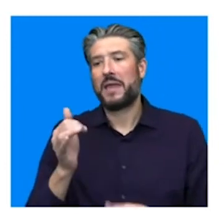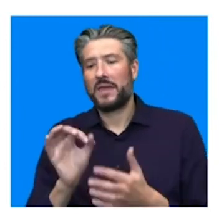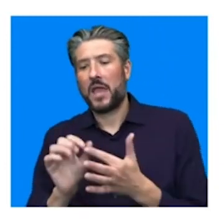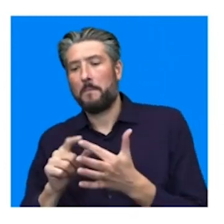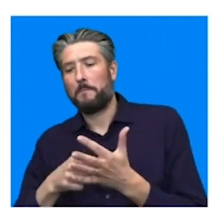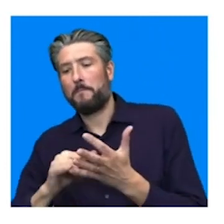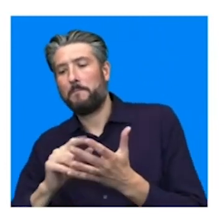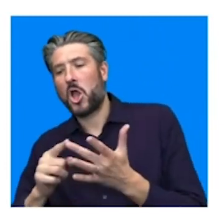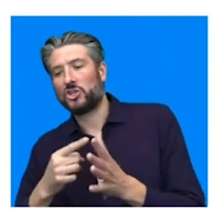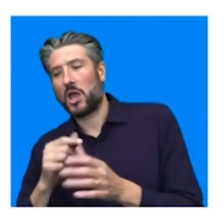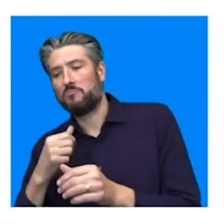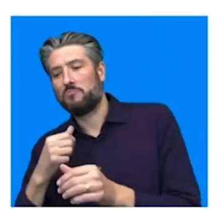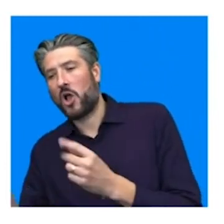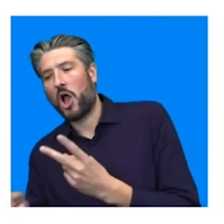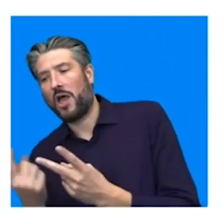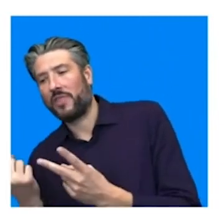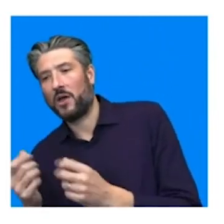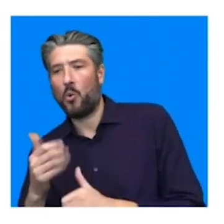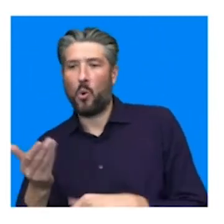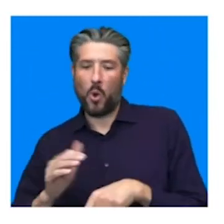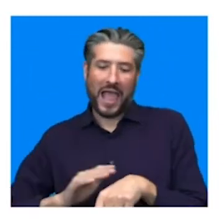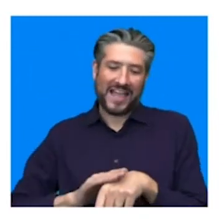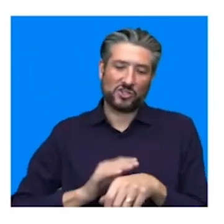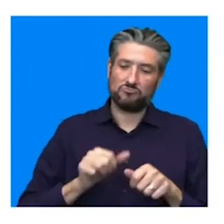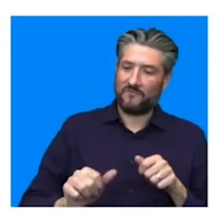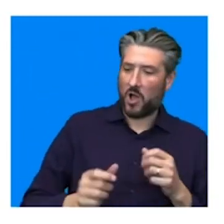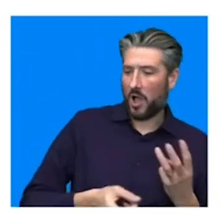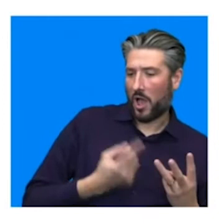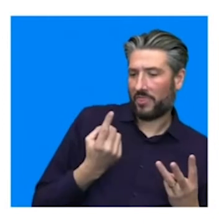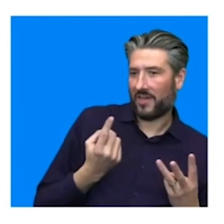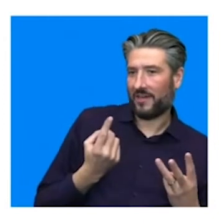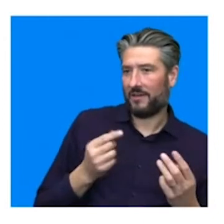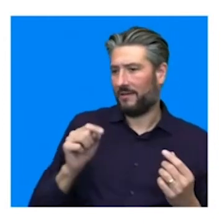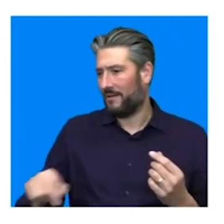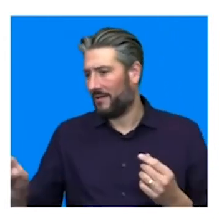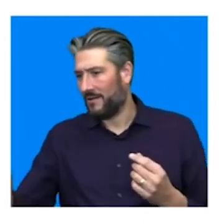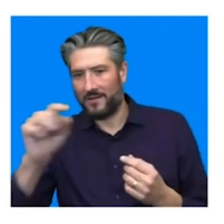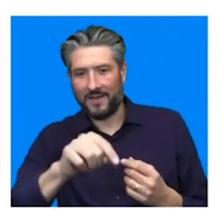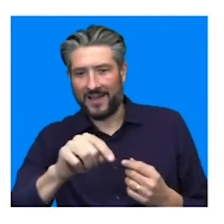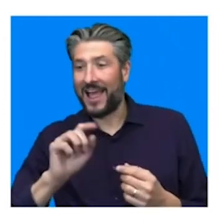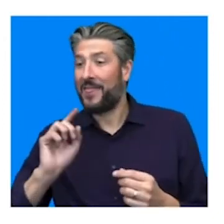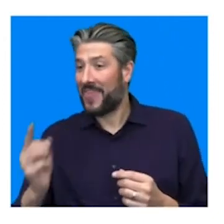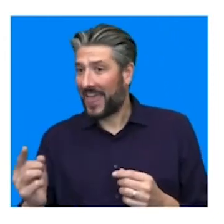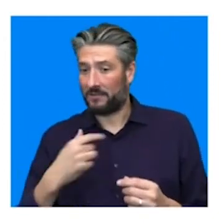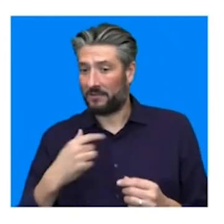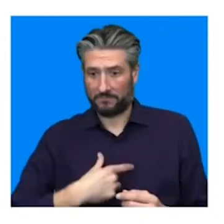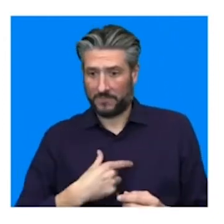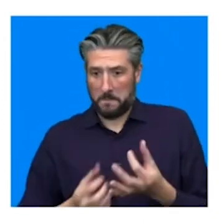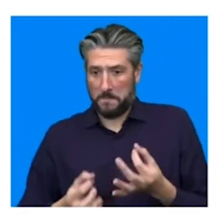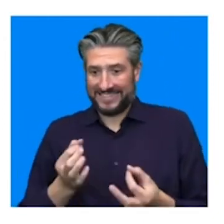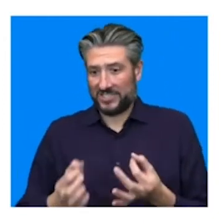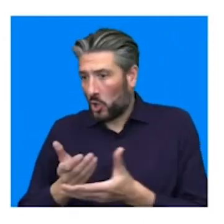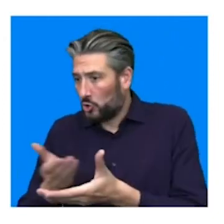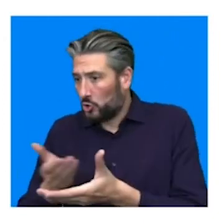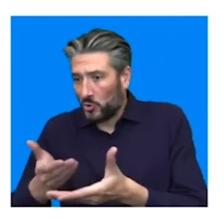Asian world, you know. And then you have to start becoming like a chief political negotiator to bring all these worlds together